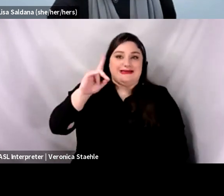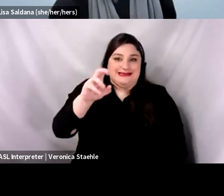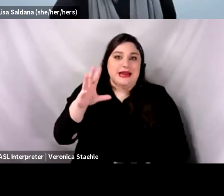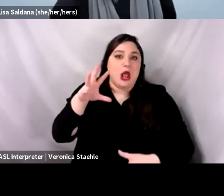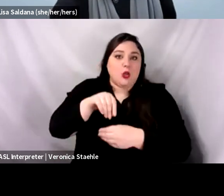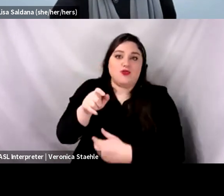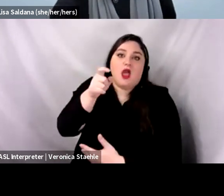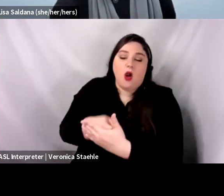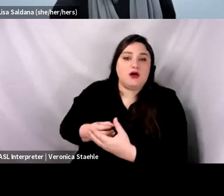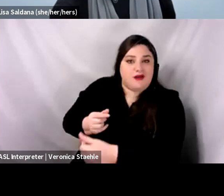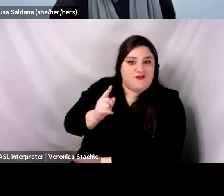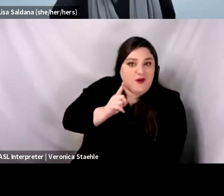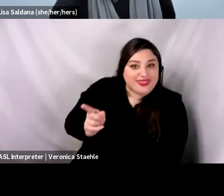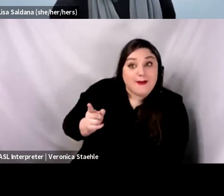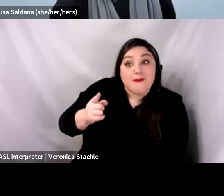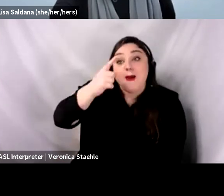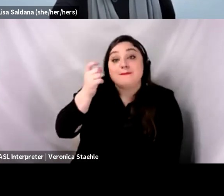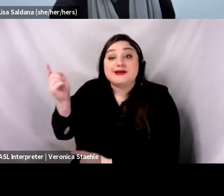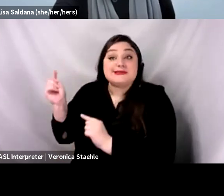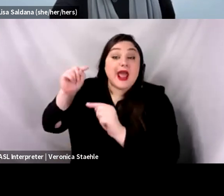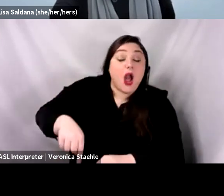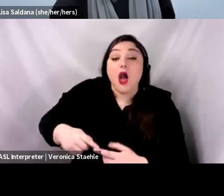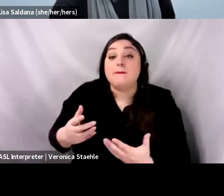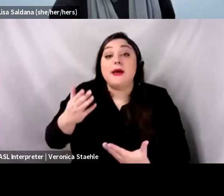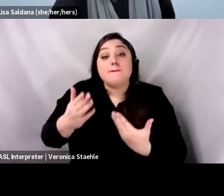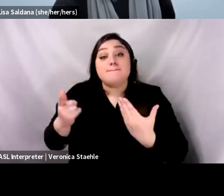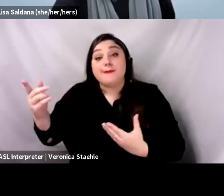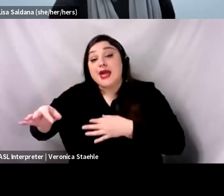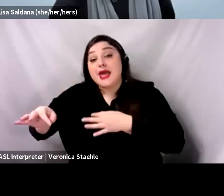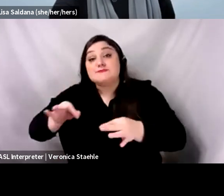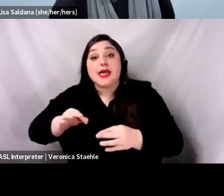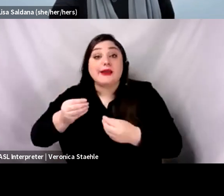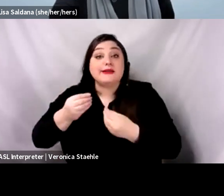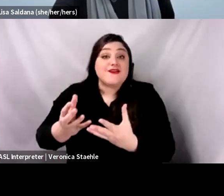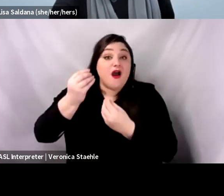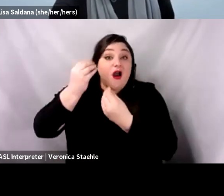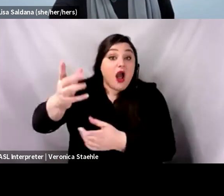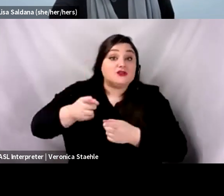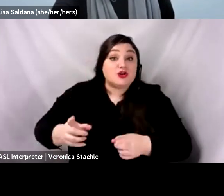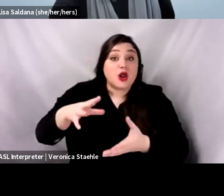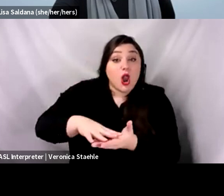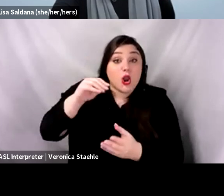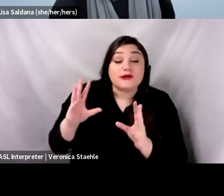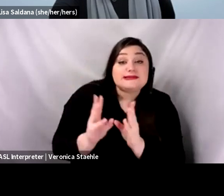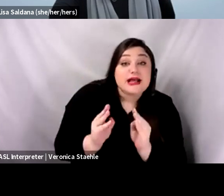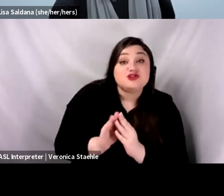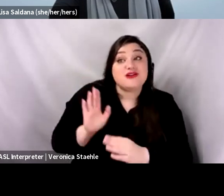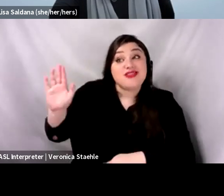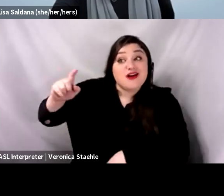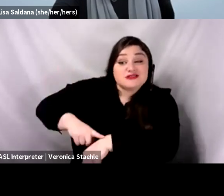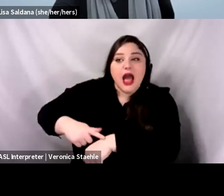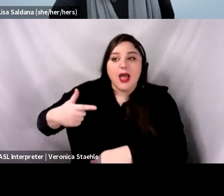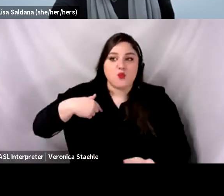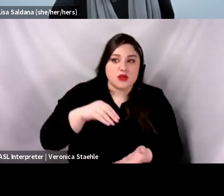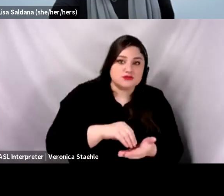Um, you know, if they were delivering content at a learning session, we captured that time for them. And the issue of